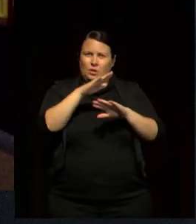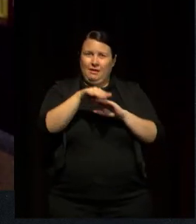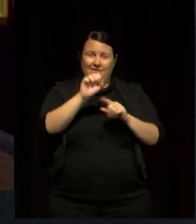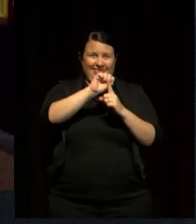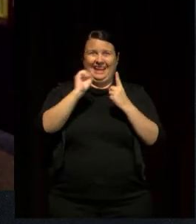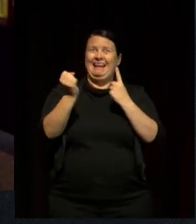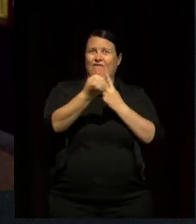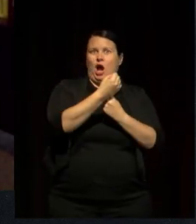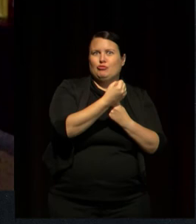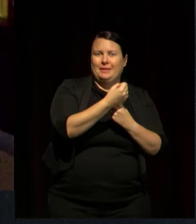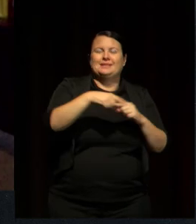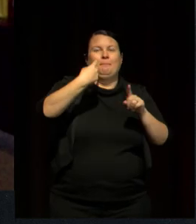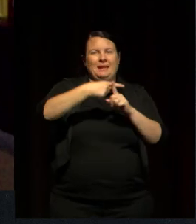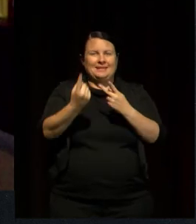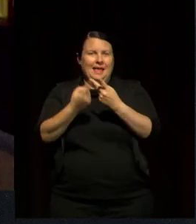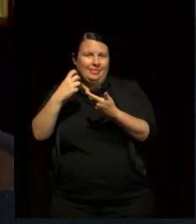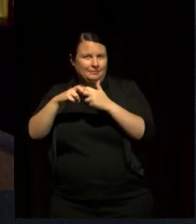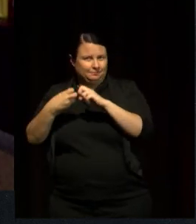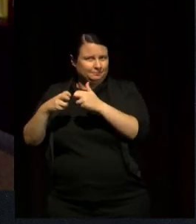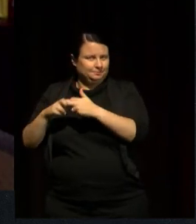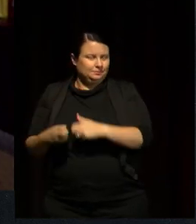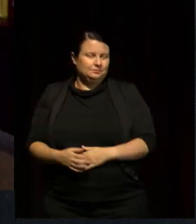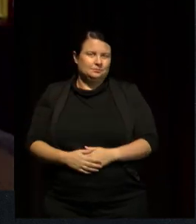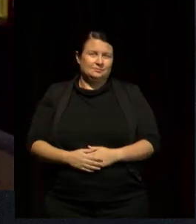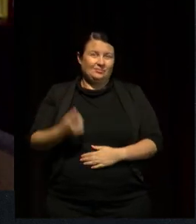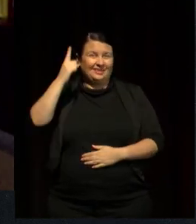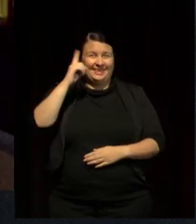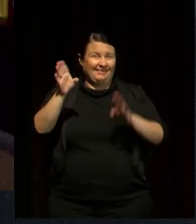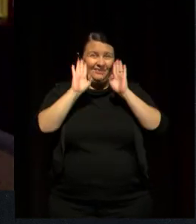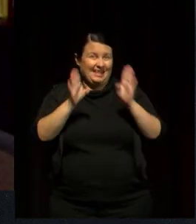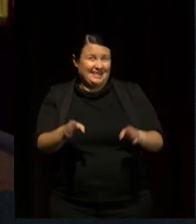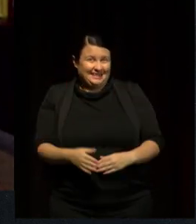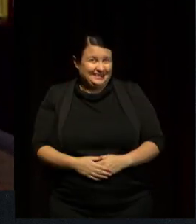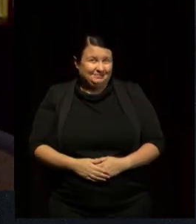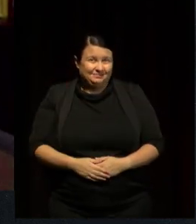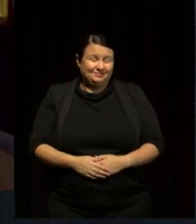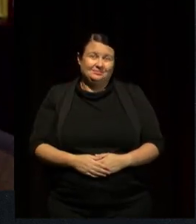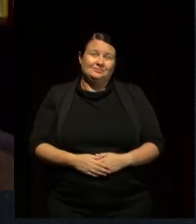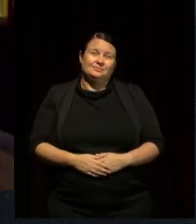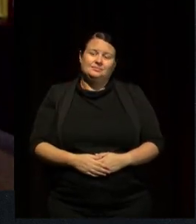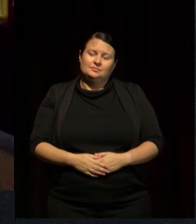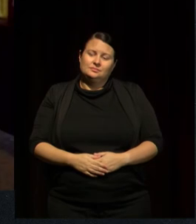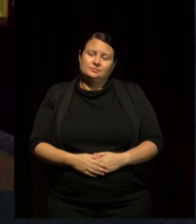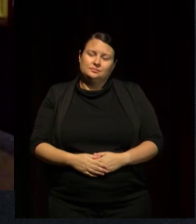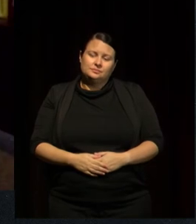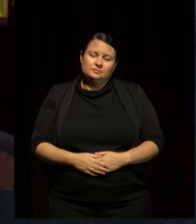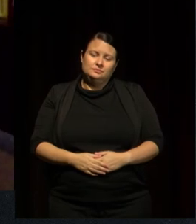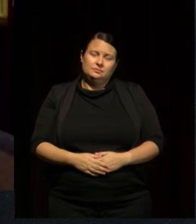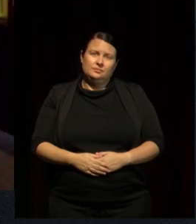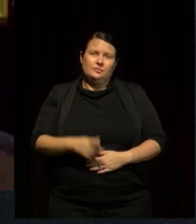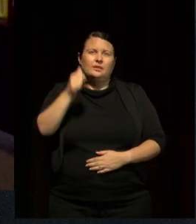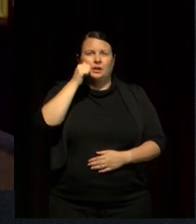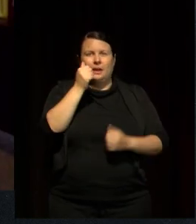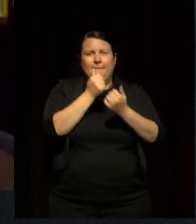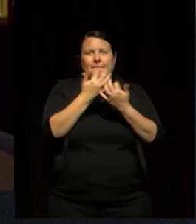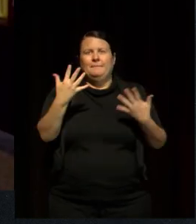issues, but lots of other issues, too. And I think that's been fantastic. So whatever the many grounds that